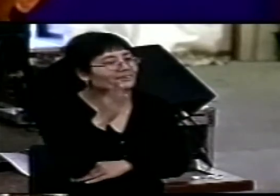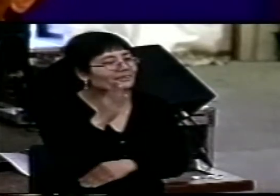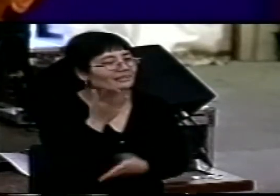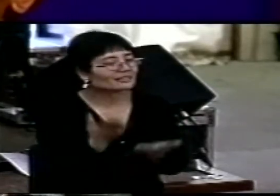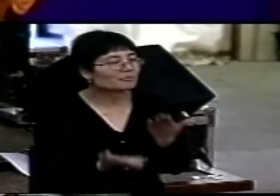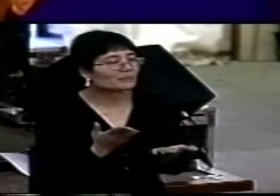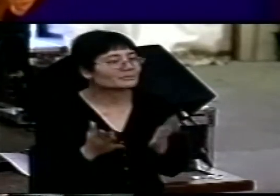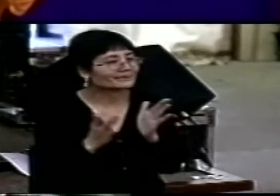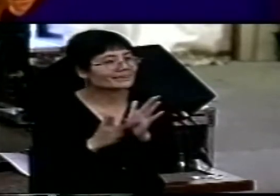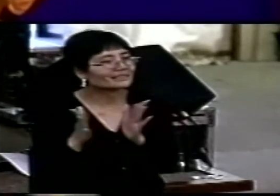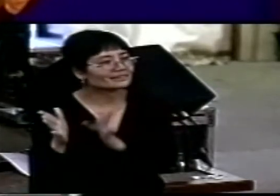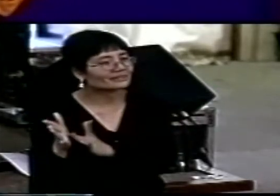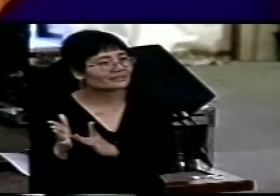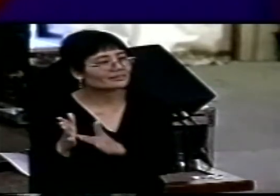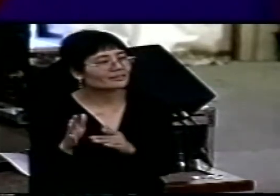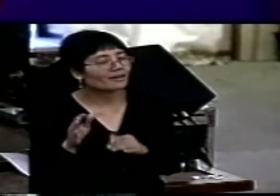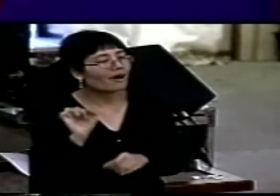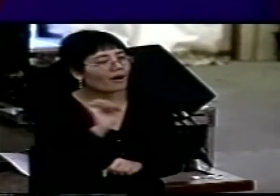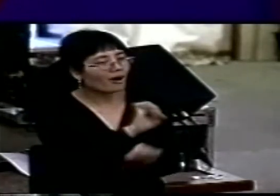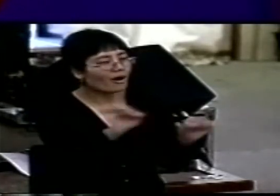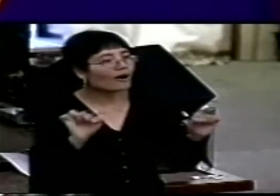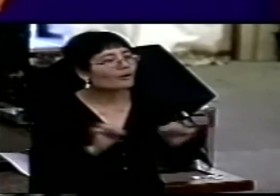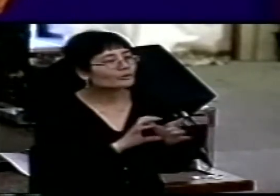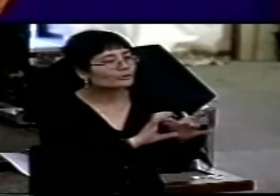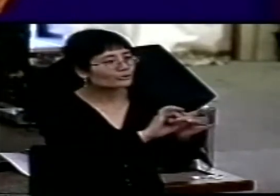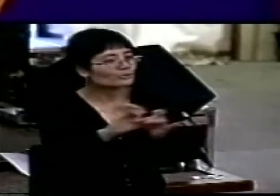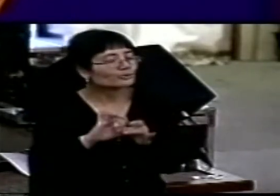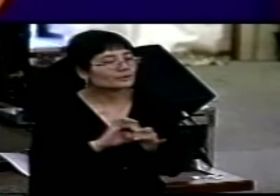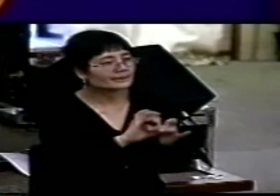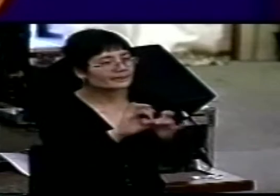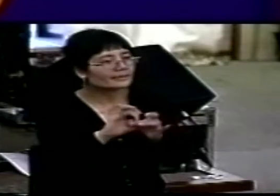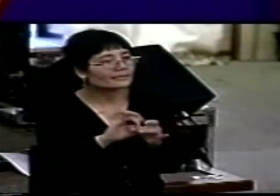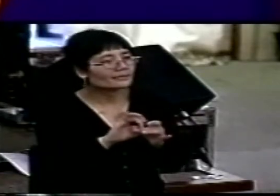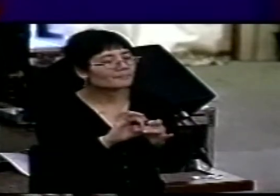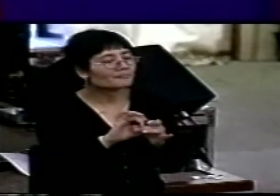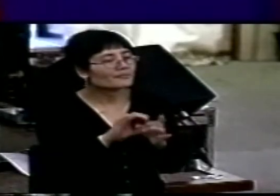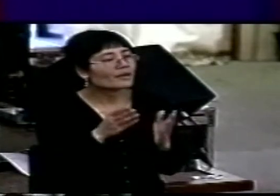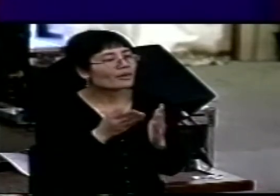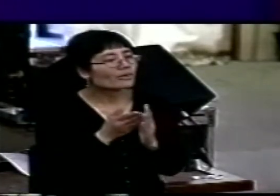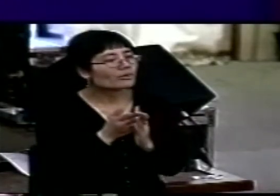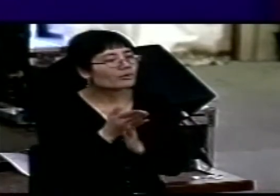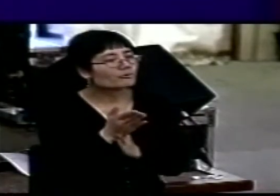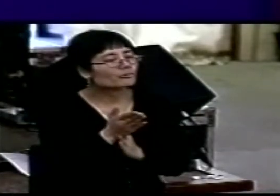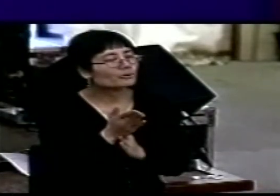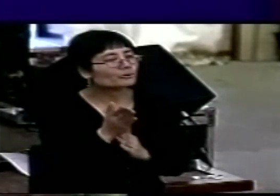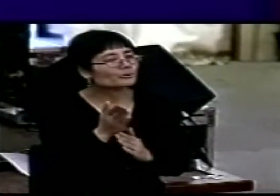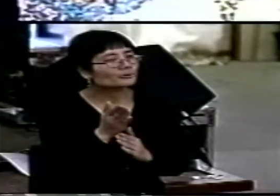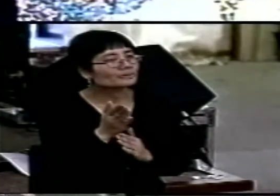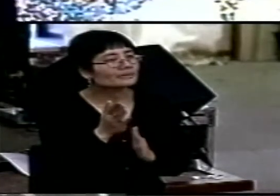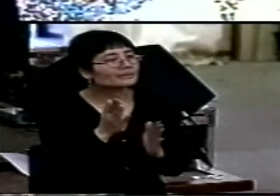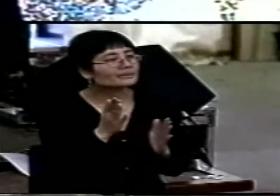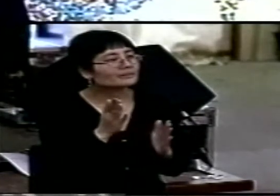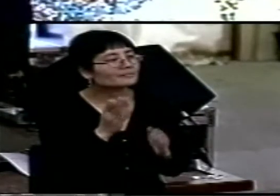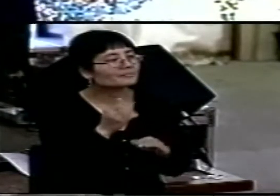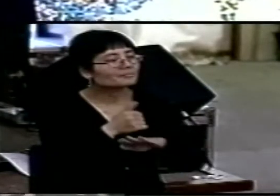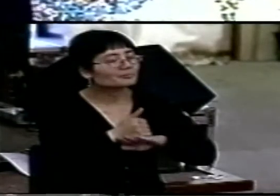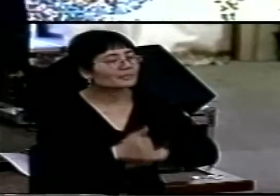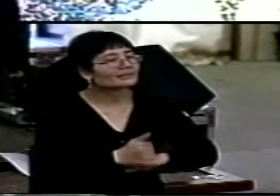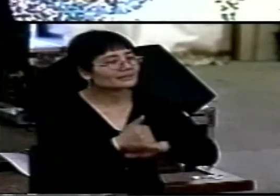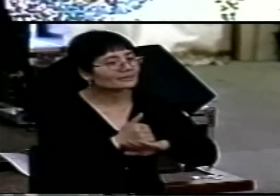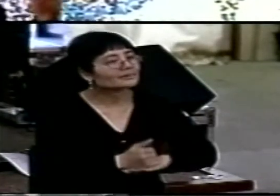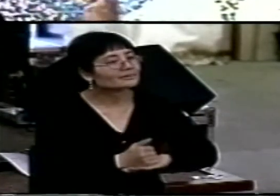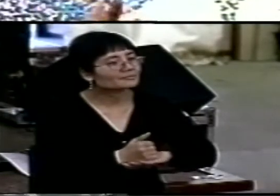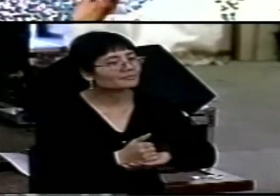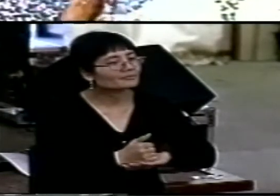unity has to be predicated on some theological distinctives. Of course biblical truth is important.